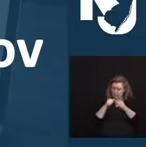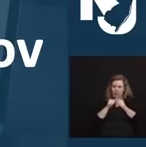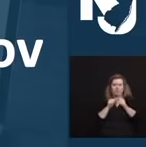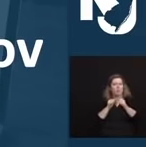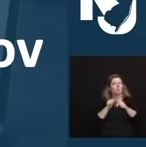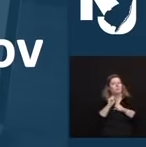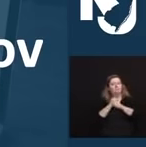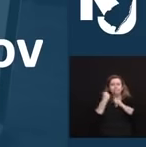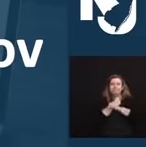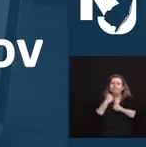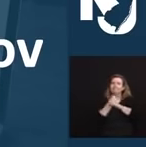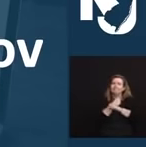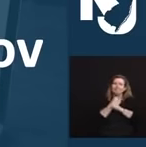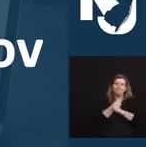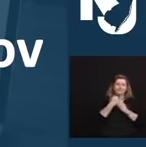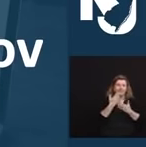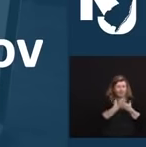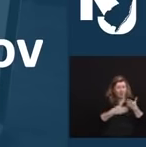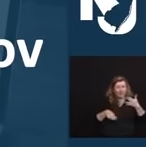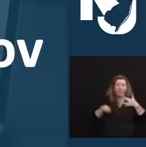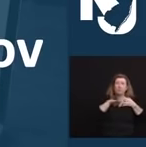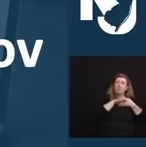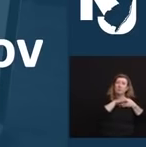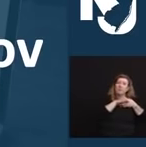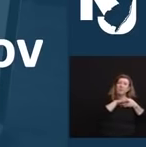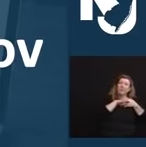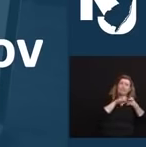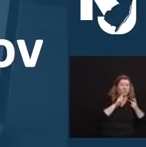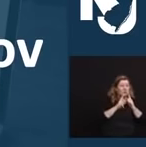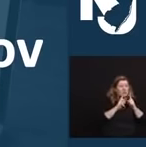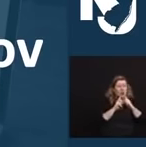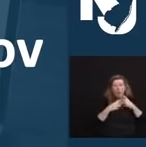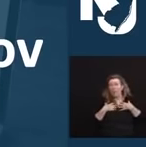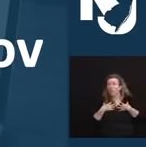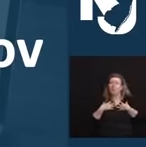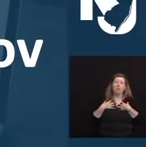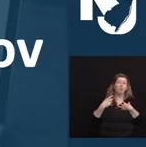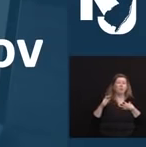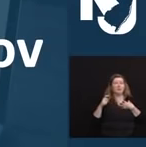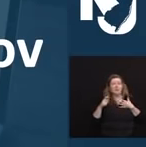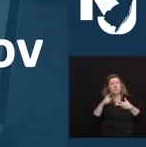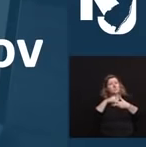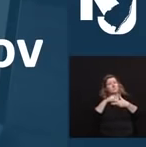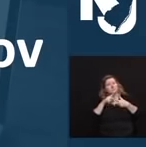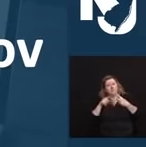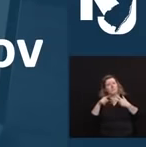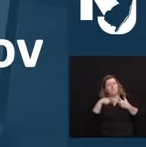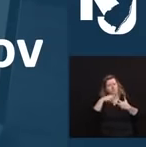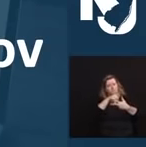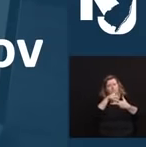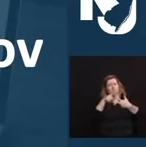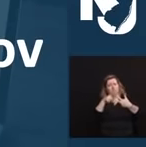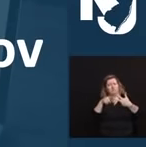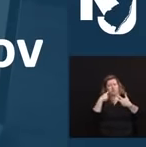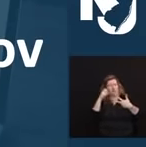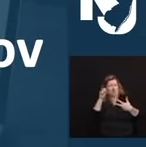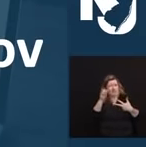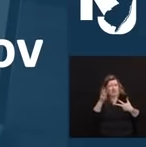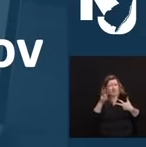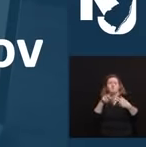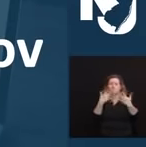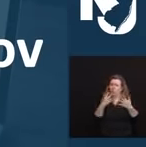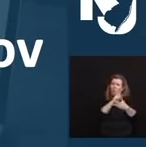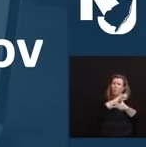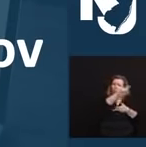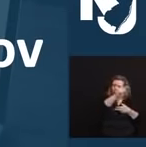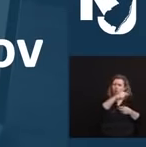break and need someone to talk to. So please don't hesitate to reach out and make the call. Someone will be there to help